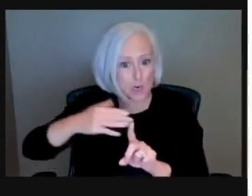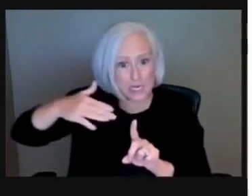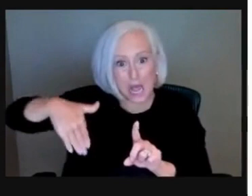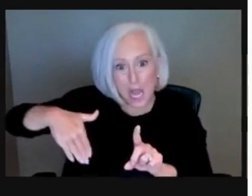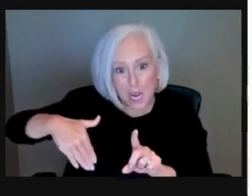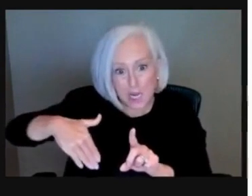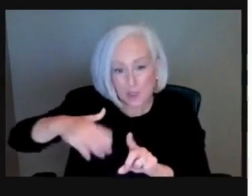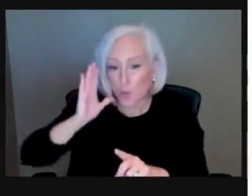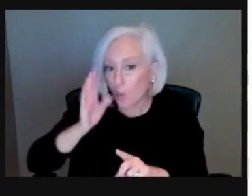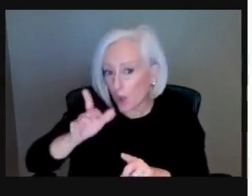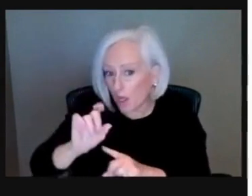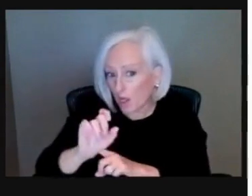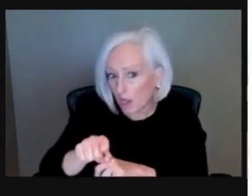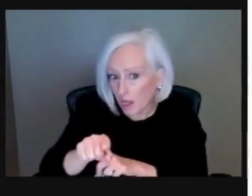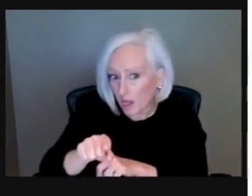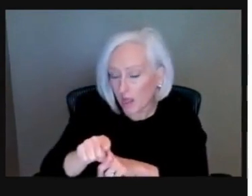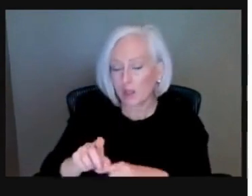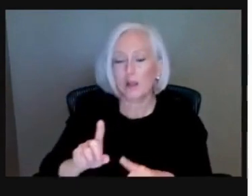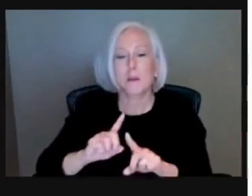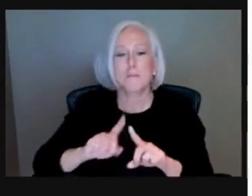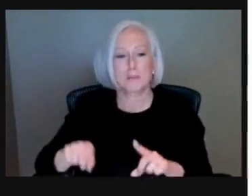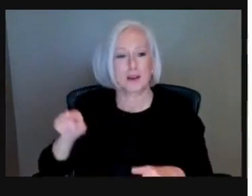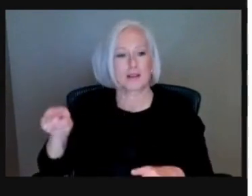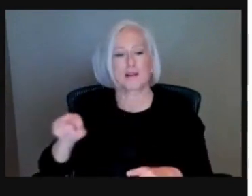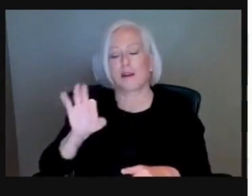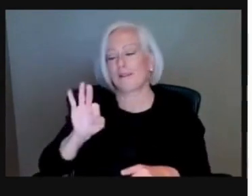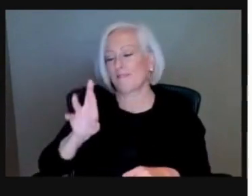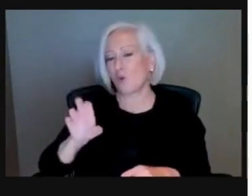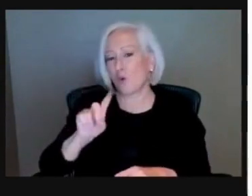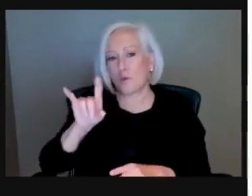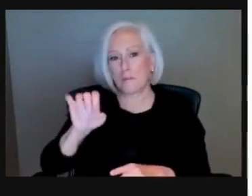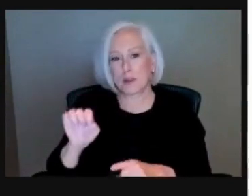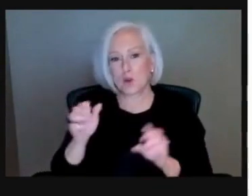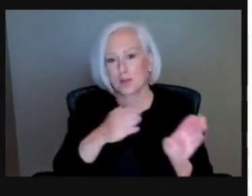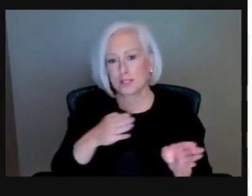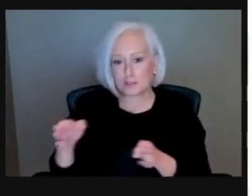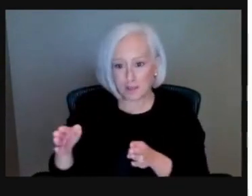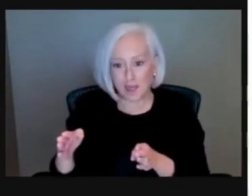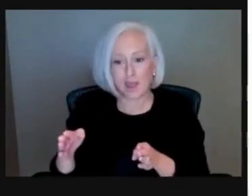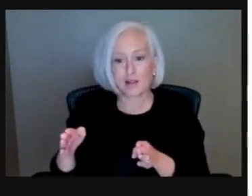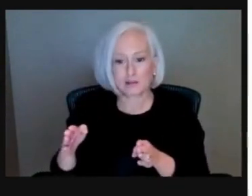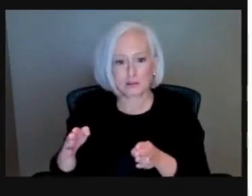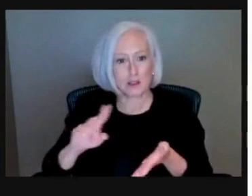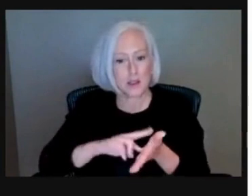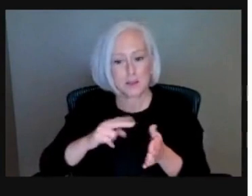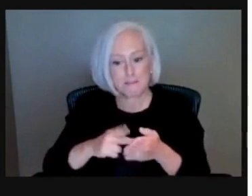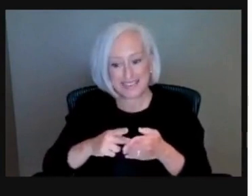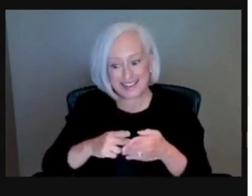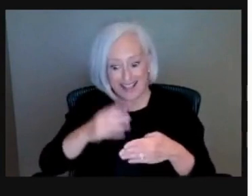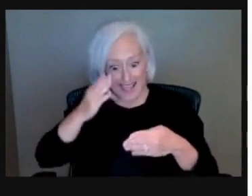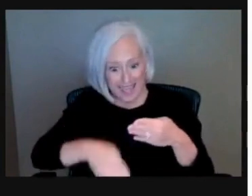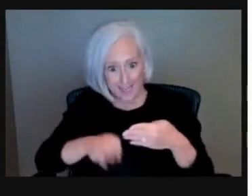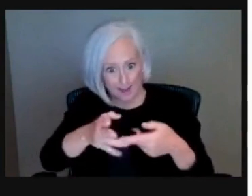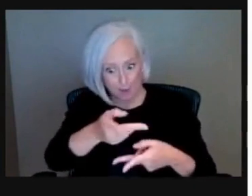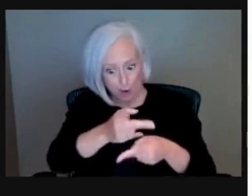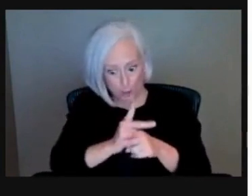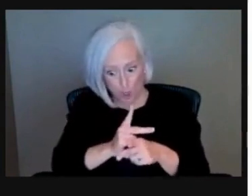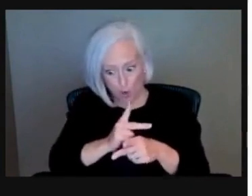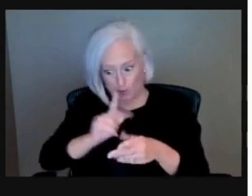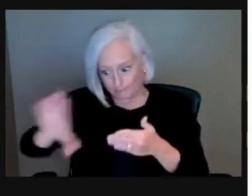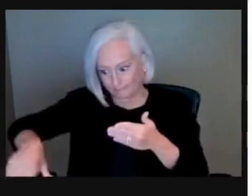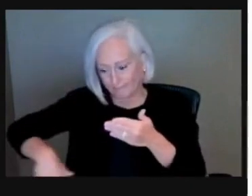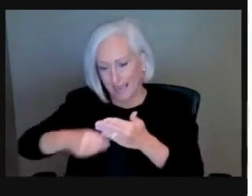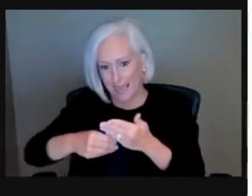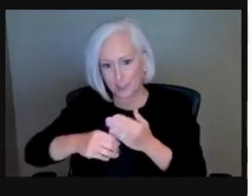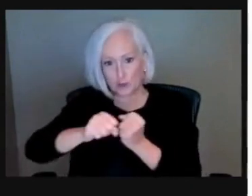guarantee you more time to find a solution to your hardship. Again, we're going to still have to pay for those funds of payments that